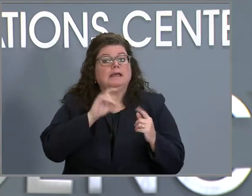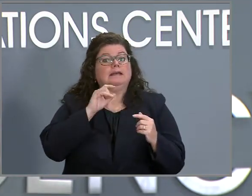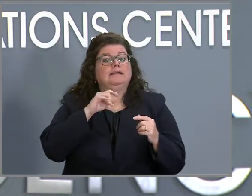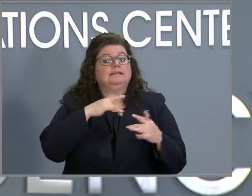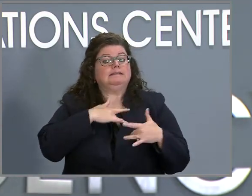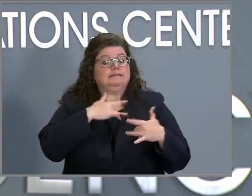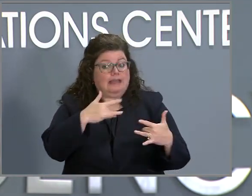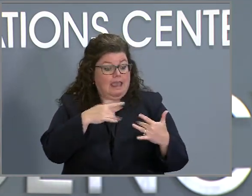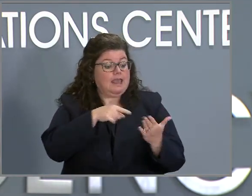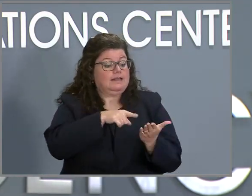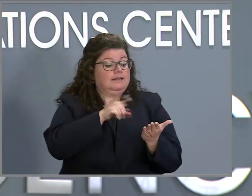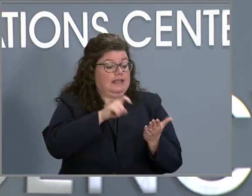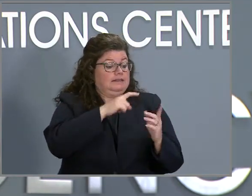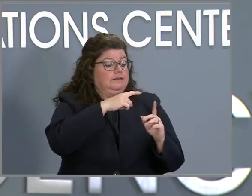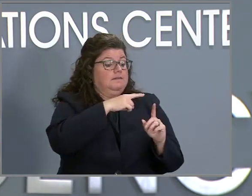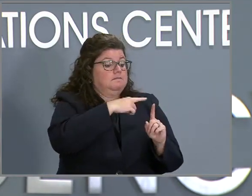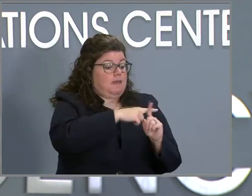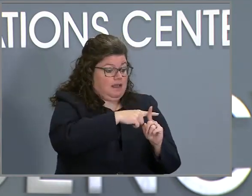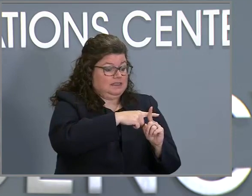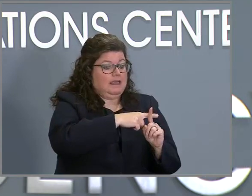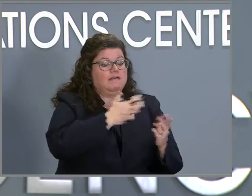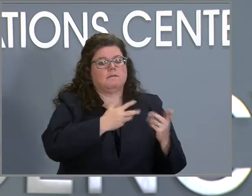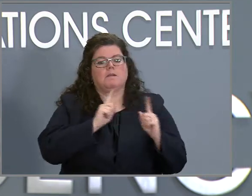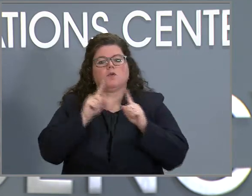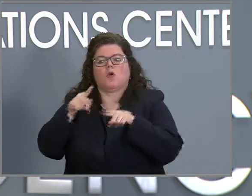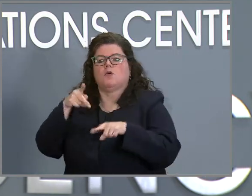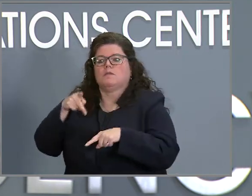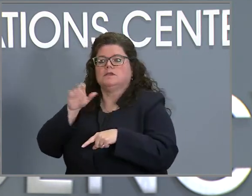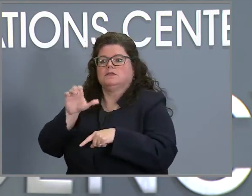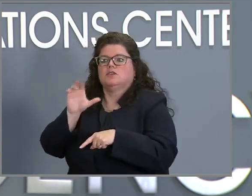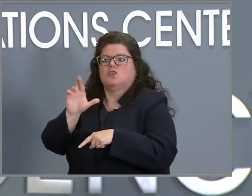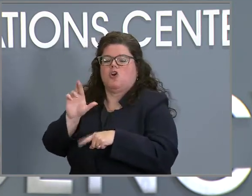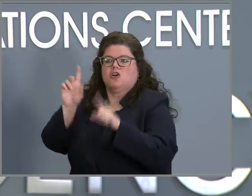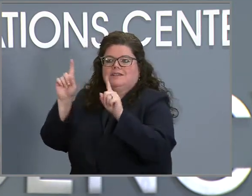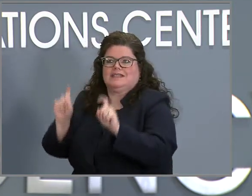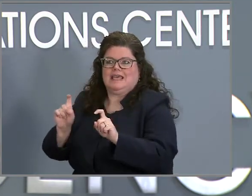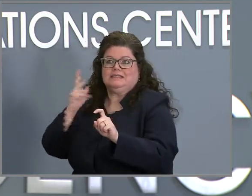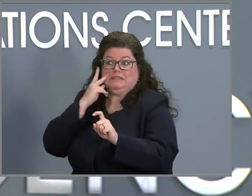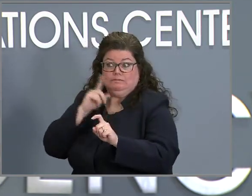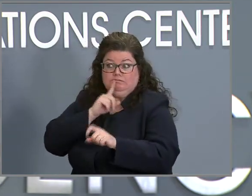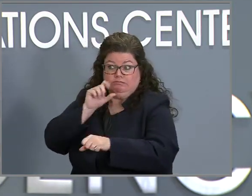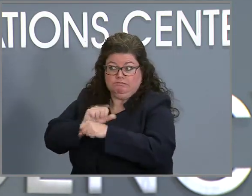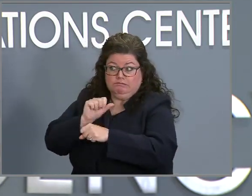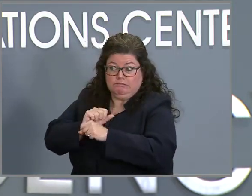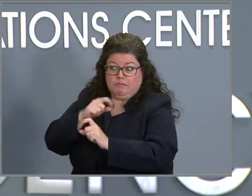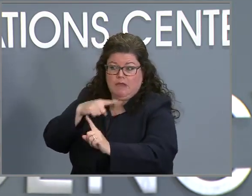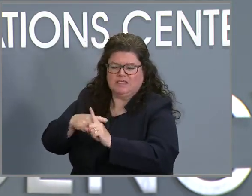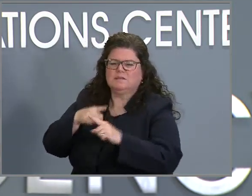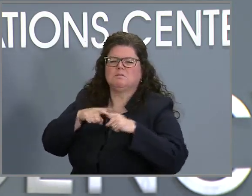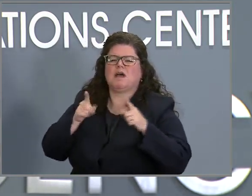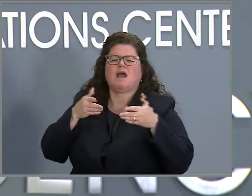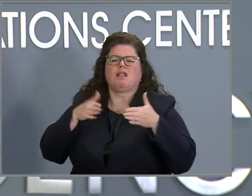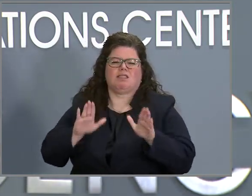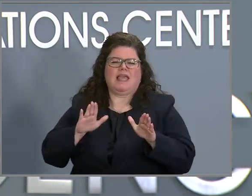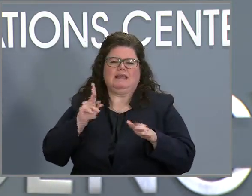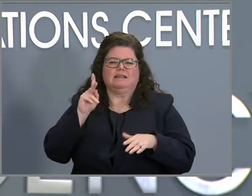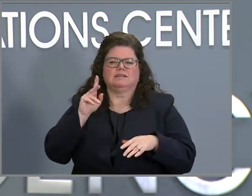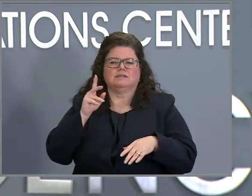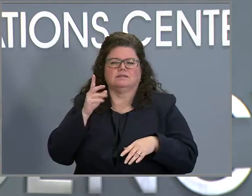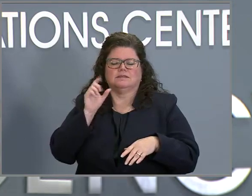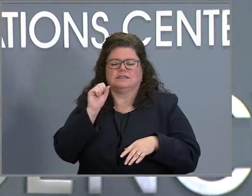PCR test and that might increase the positivity rate. But I'll let, uh, secretary Kinsley comment on that.